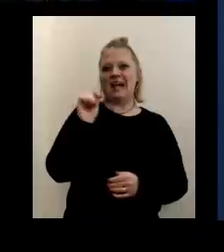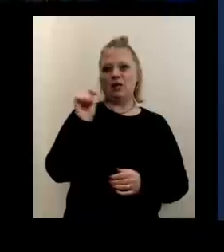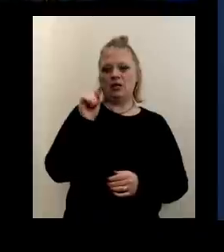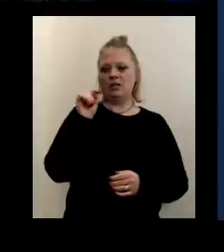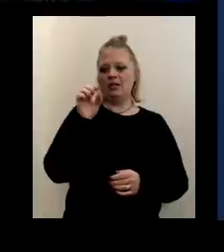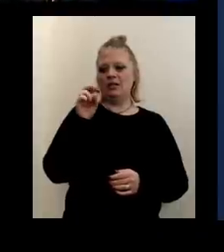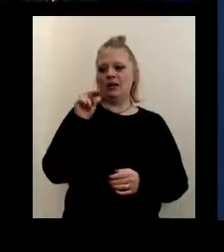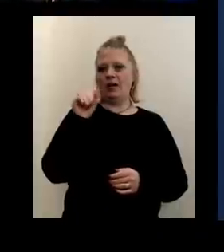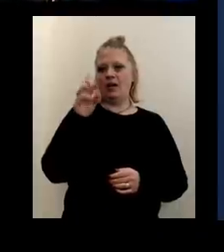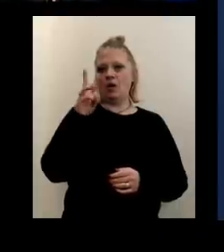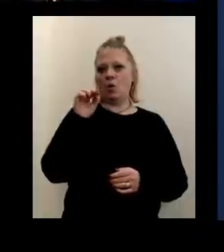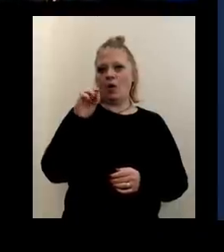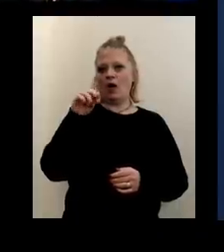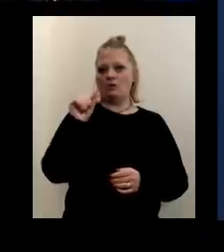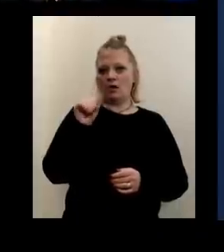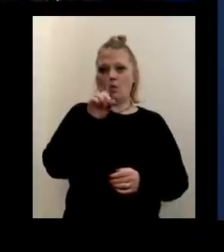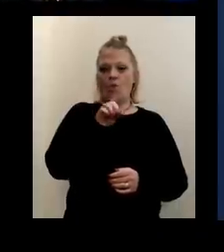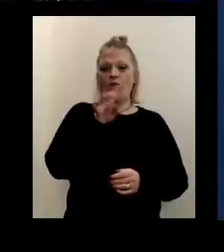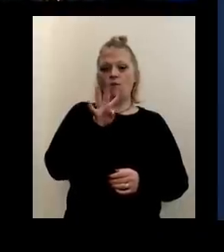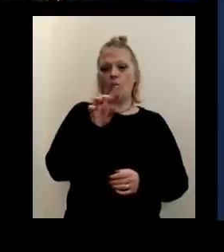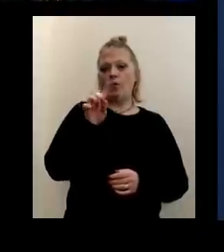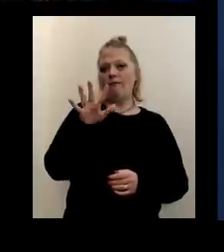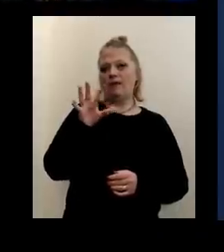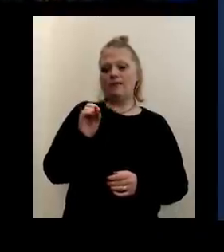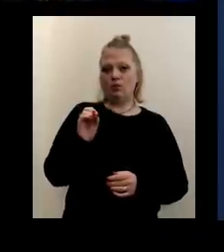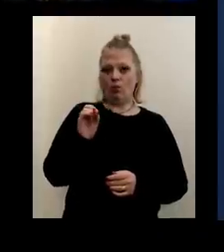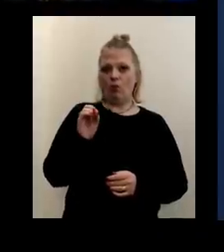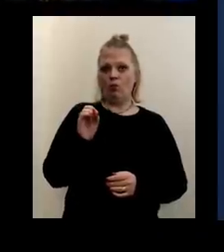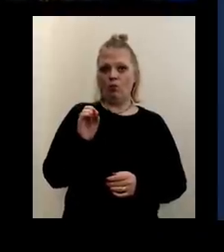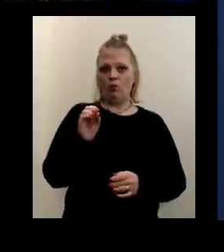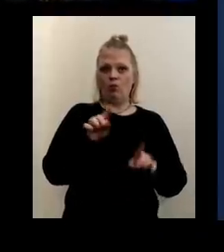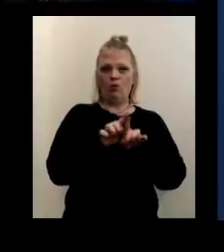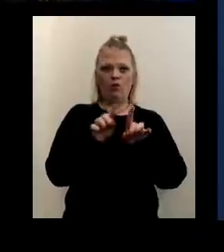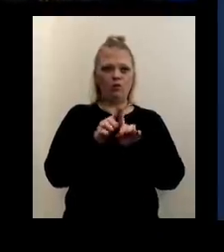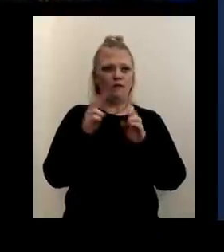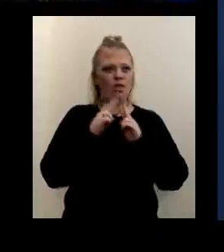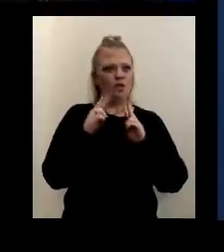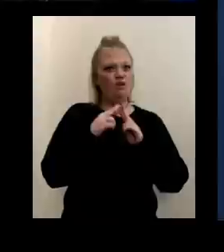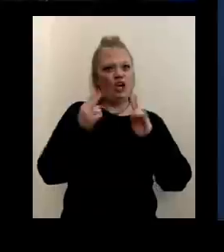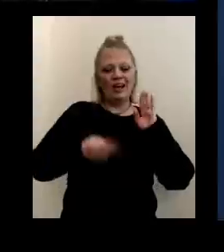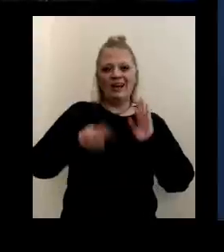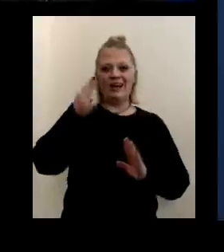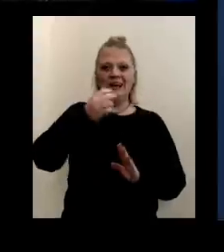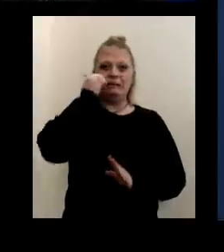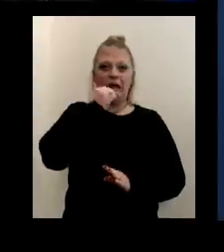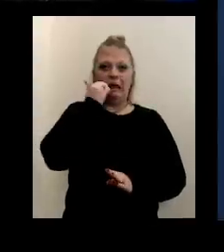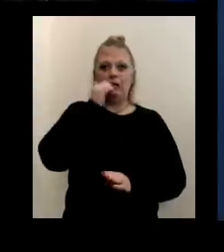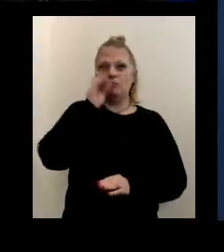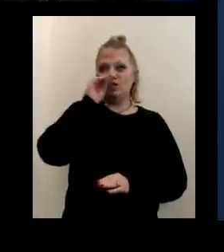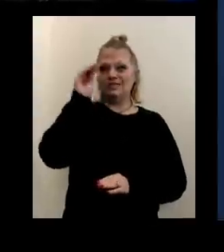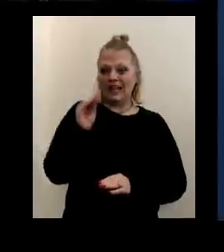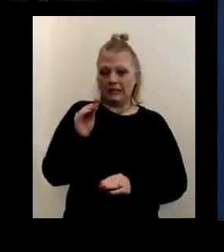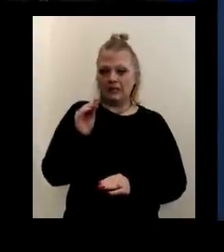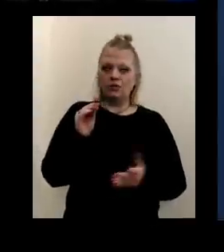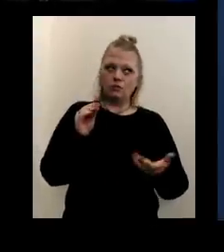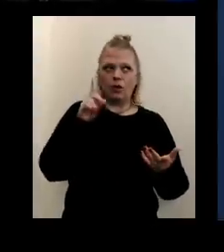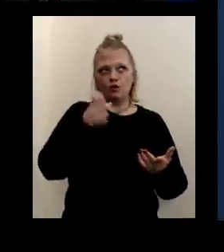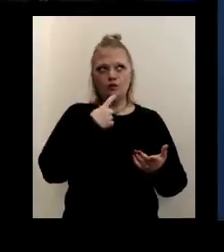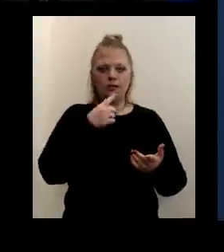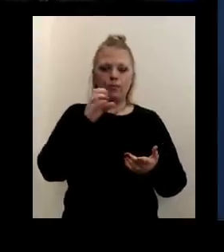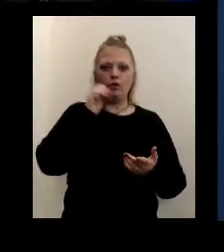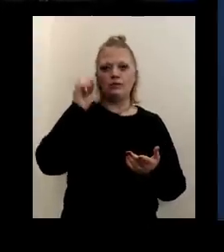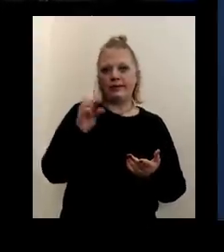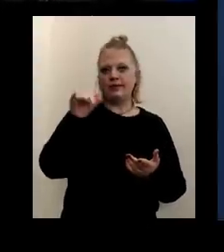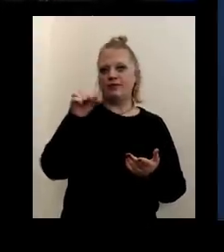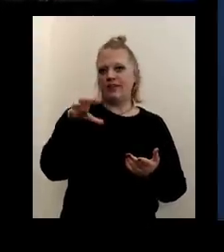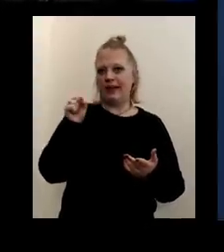zip code at 14150 with also a very high daily percentage. I should say a percentage of